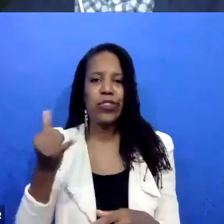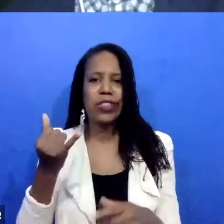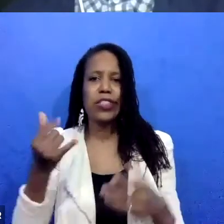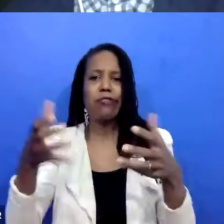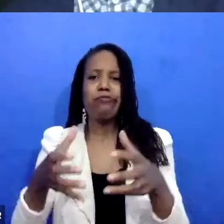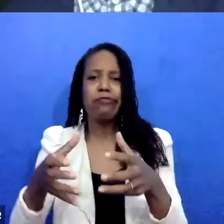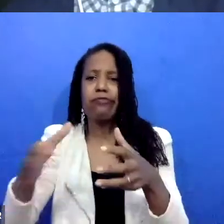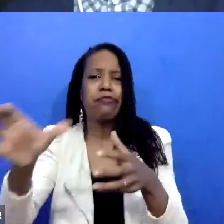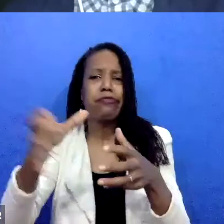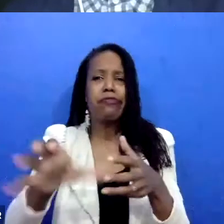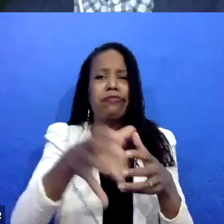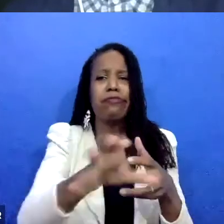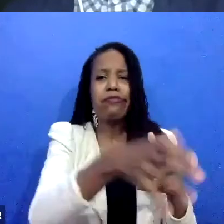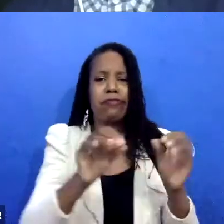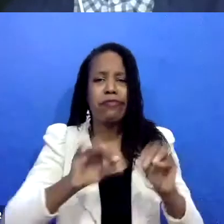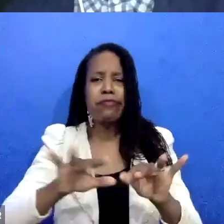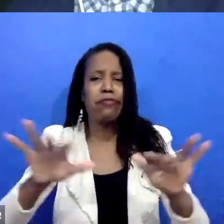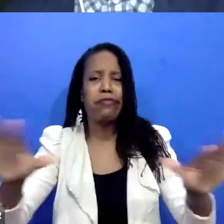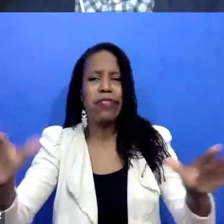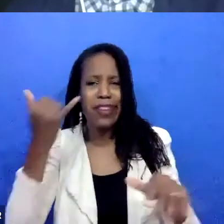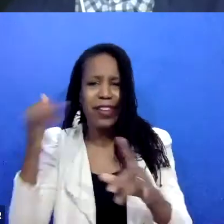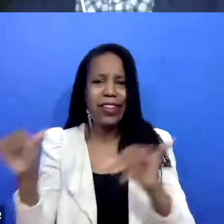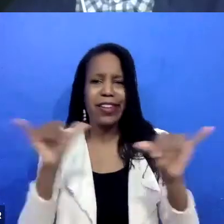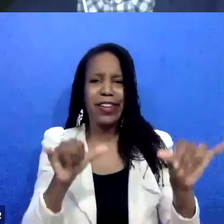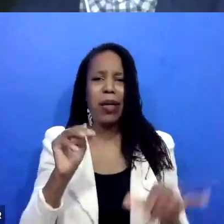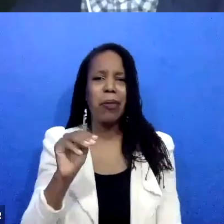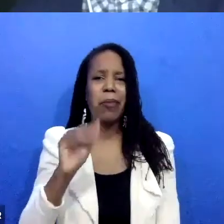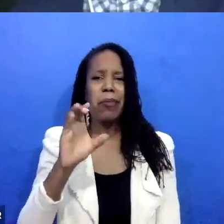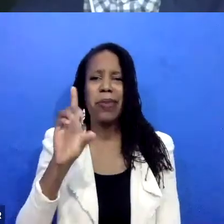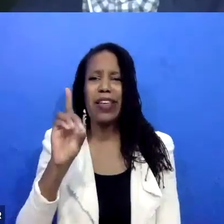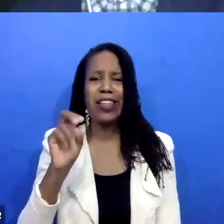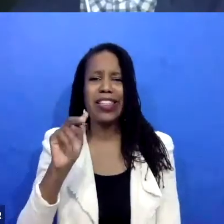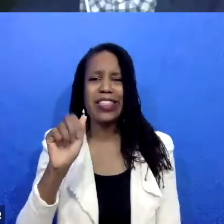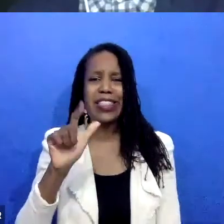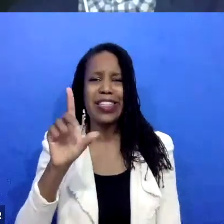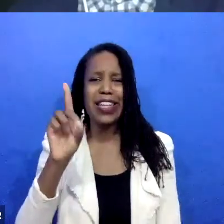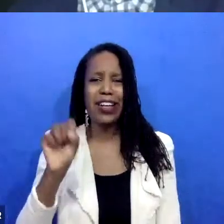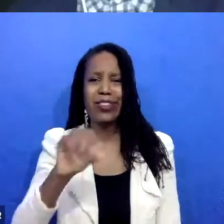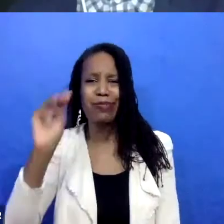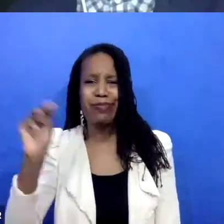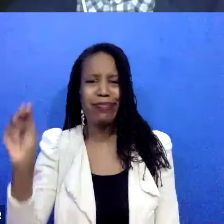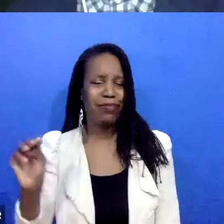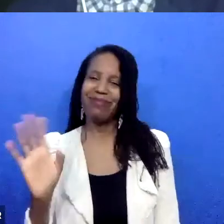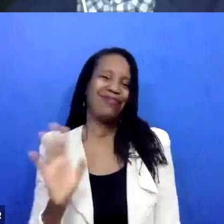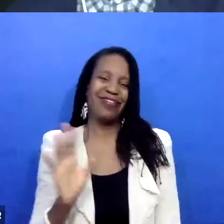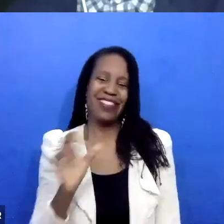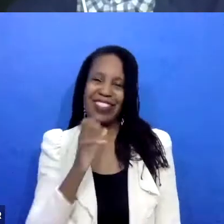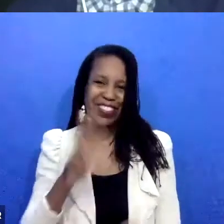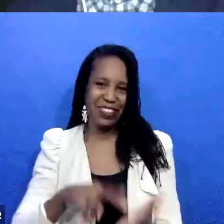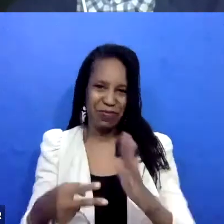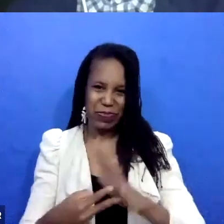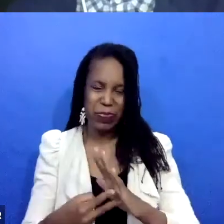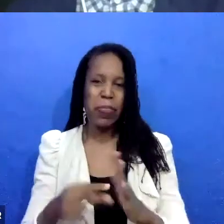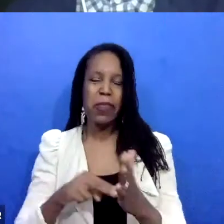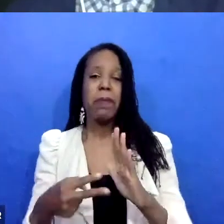rather working closely with pre-existing organizations